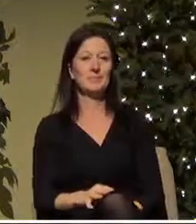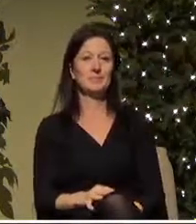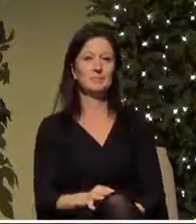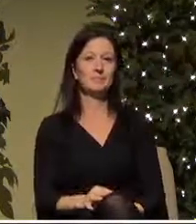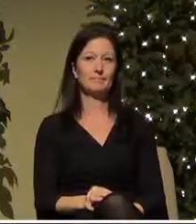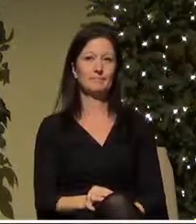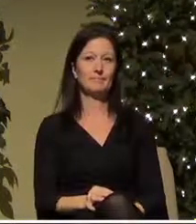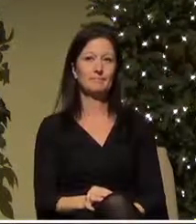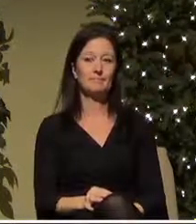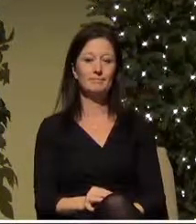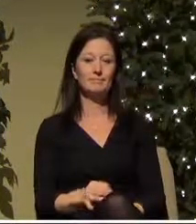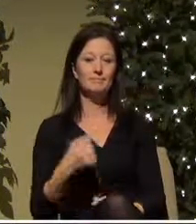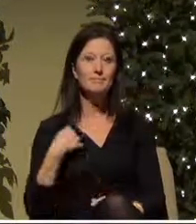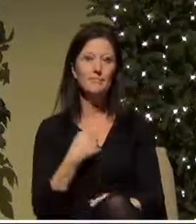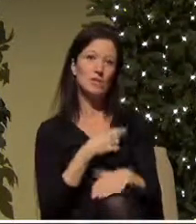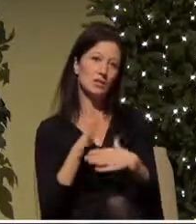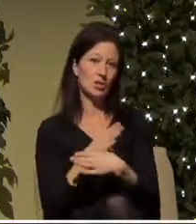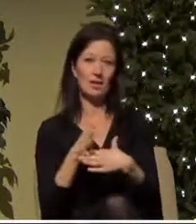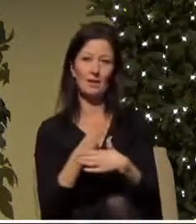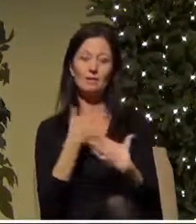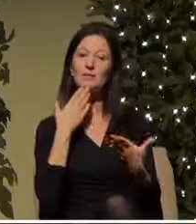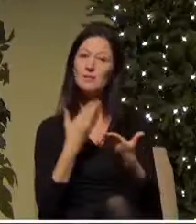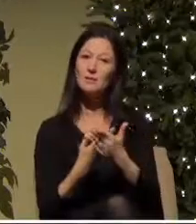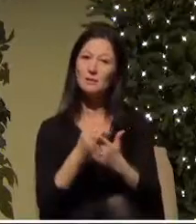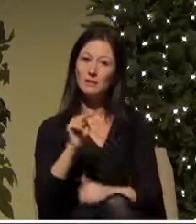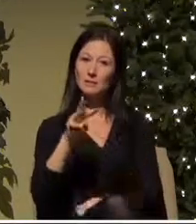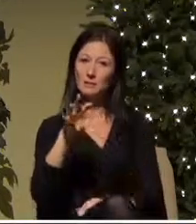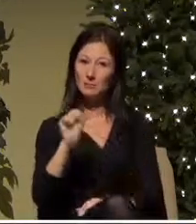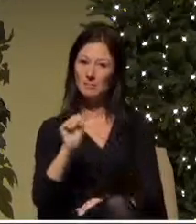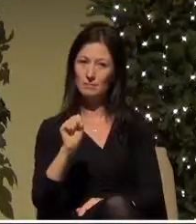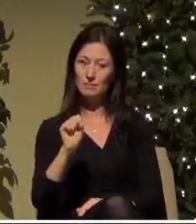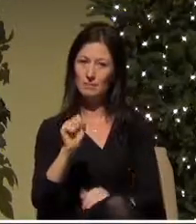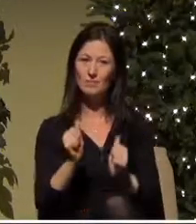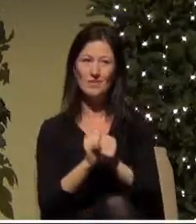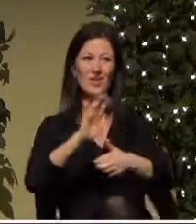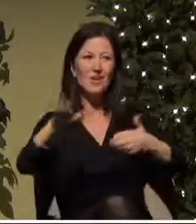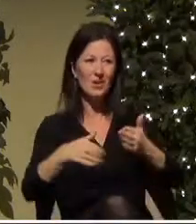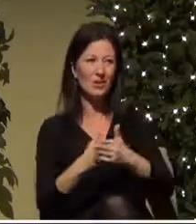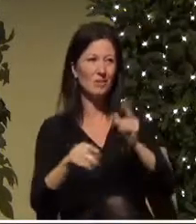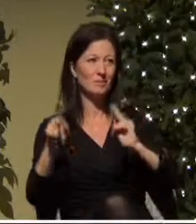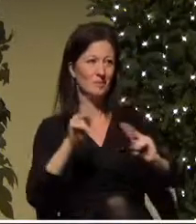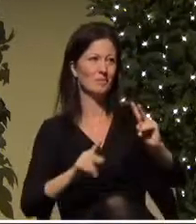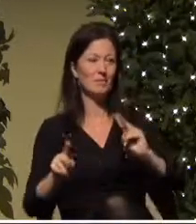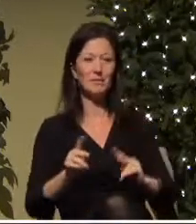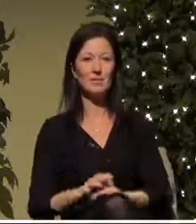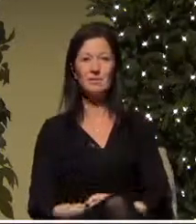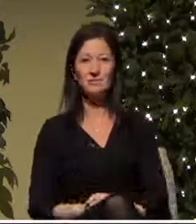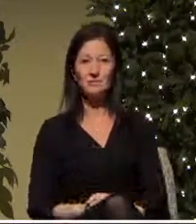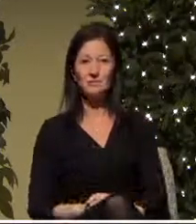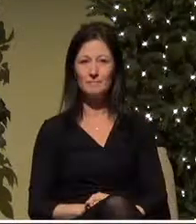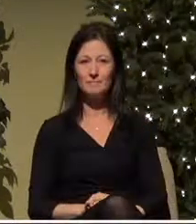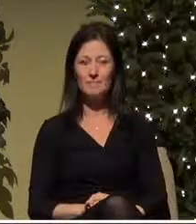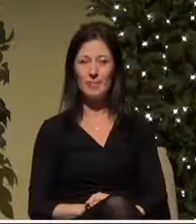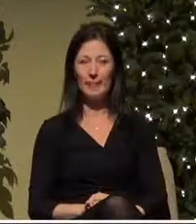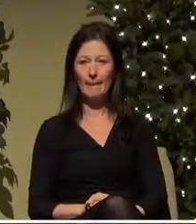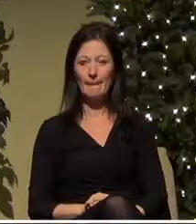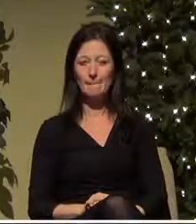and we share it that good news with all people when we welcome all people into our lives too